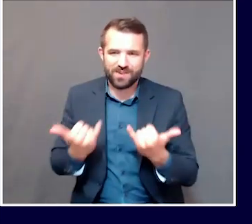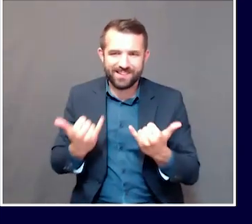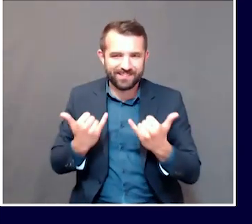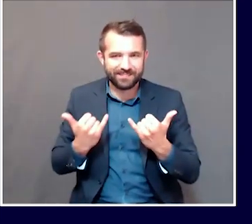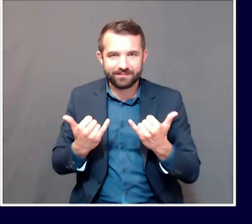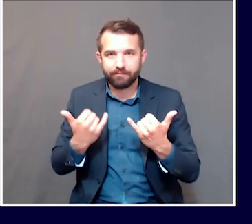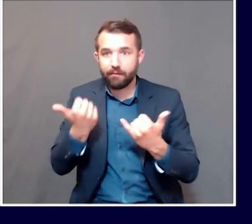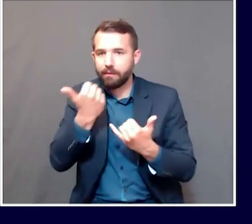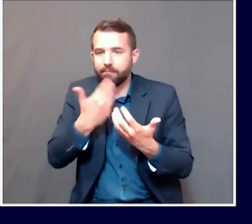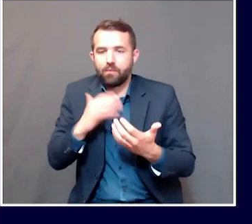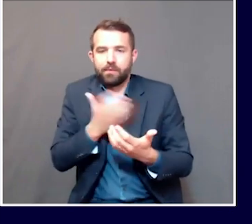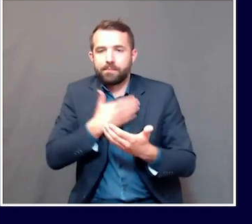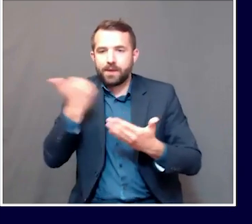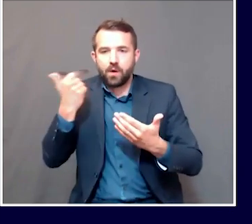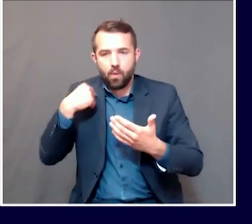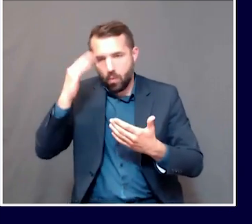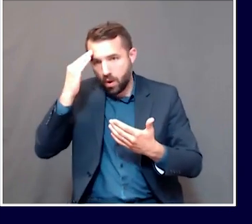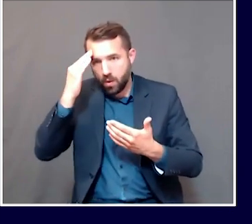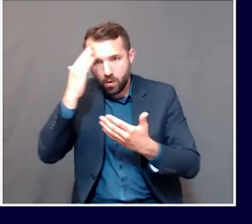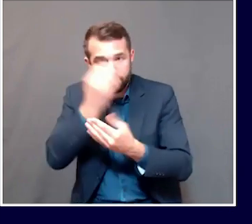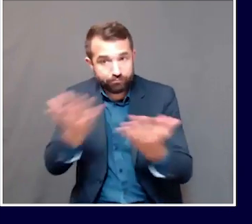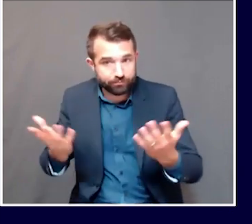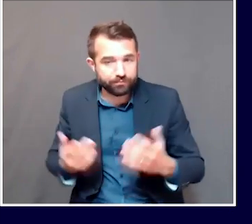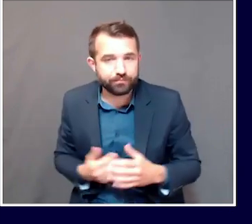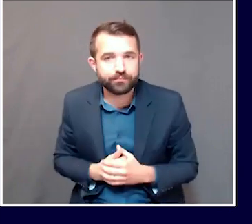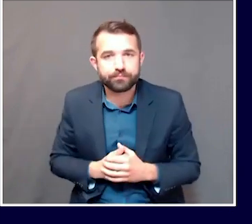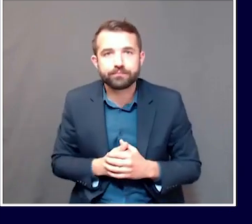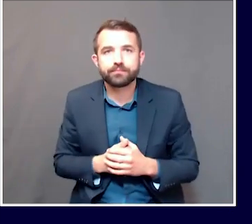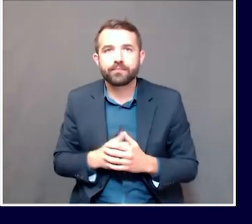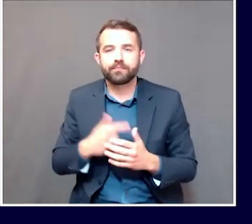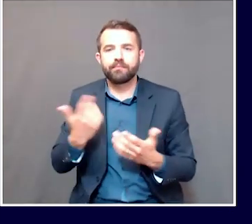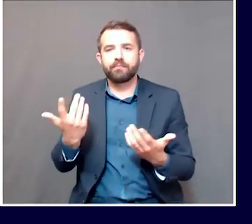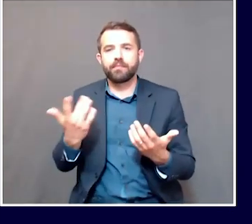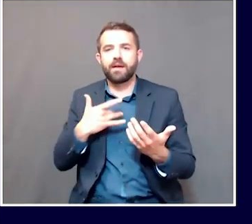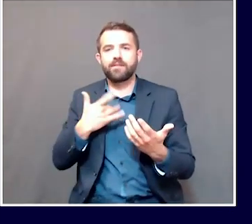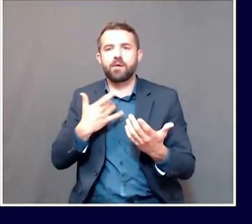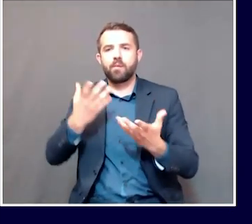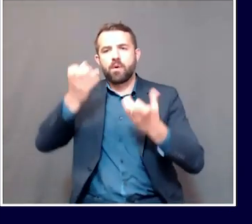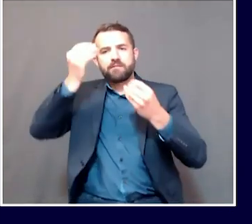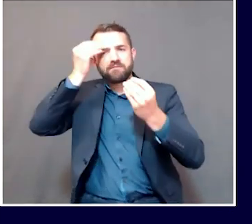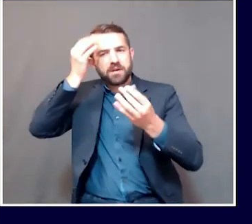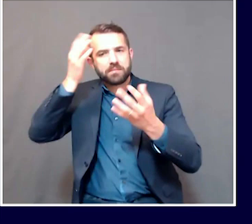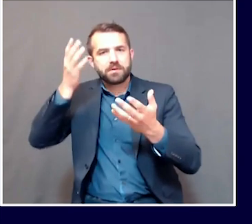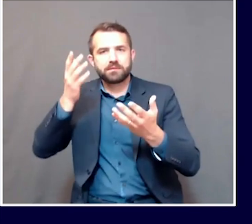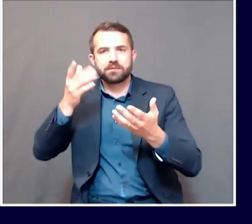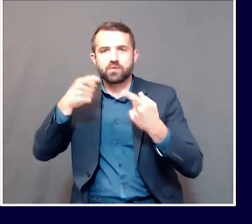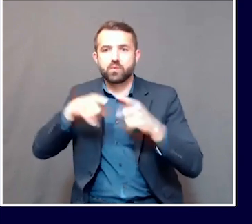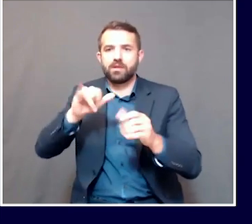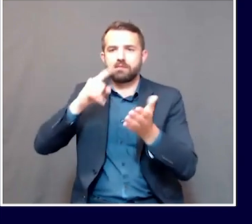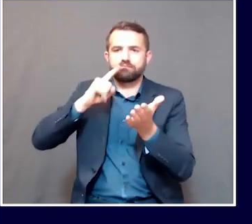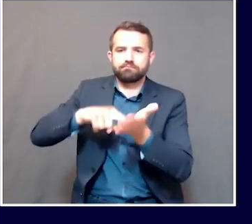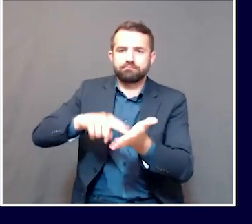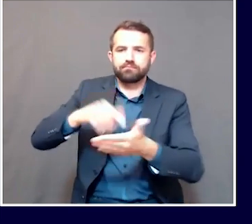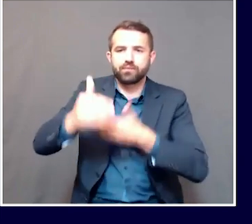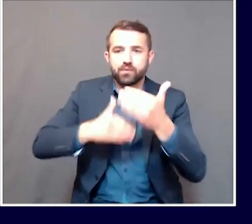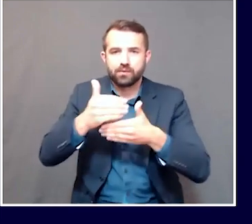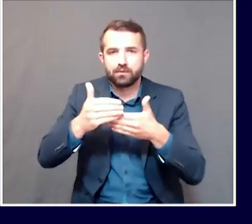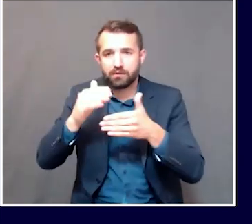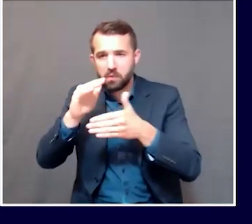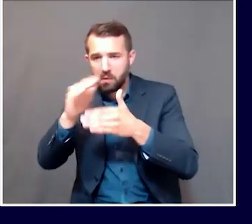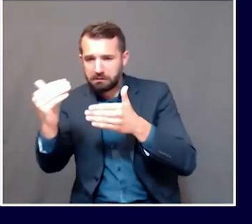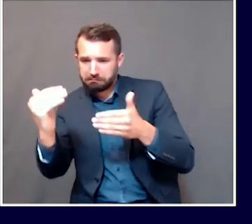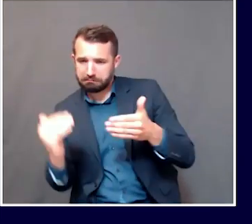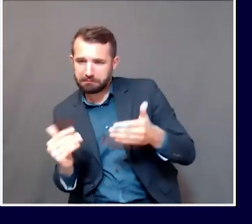handle of. We'll probably have a lot better information and a lot better handle as that investigation continues through the weekend and into next week.